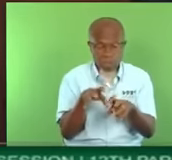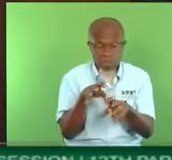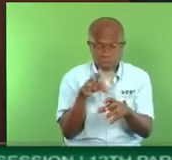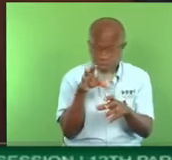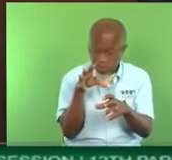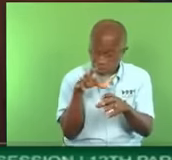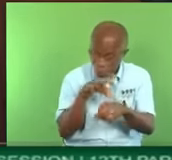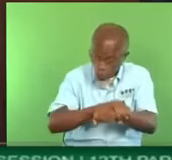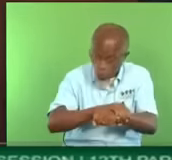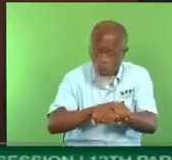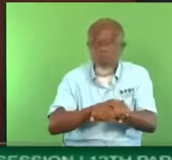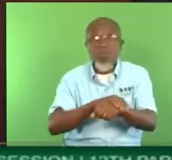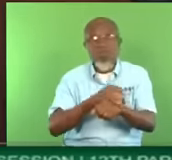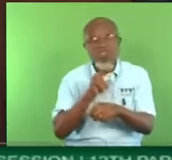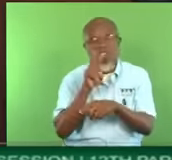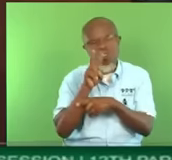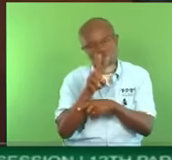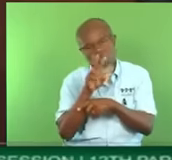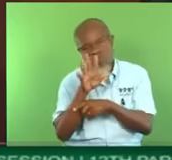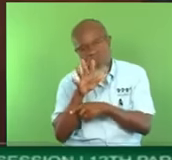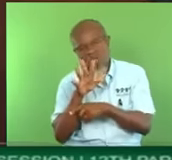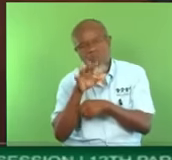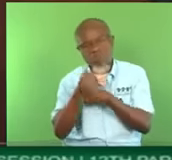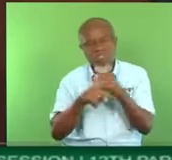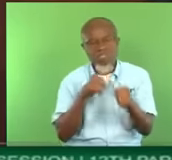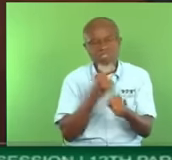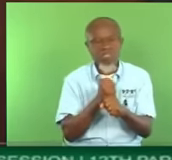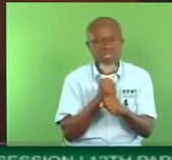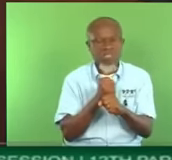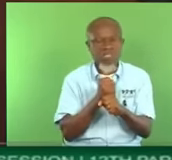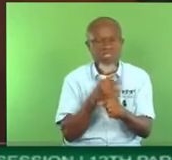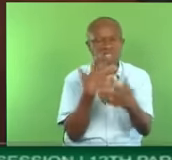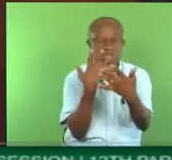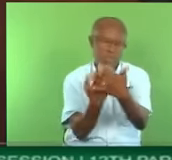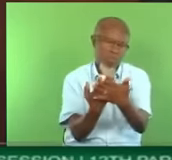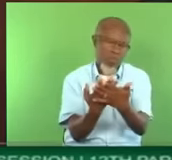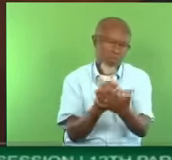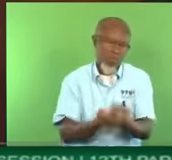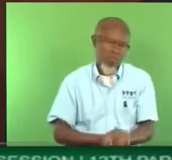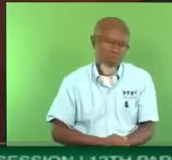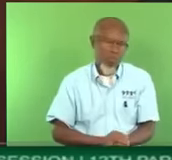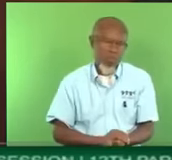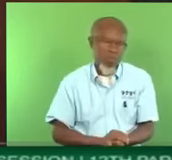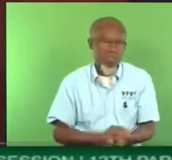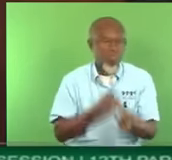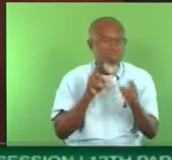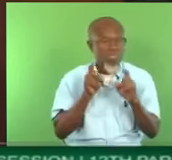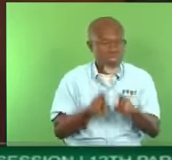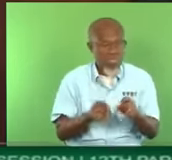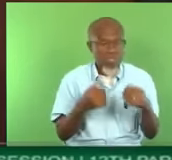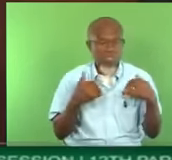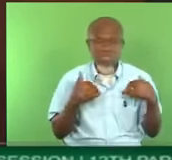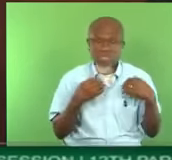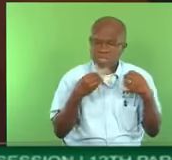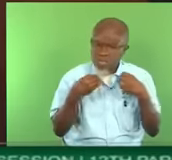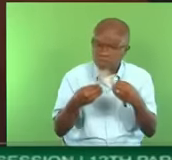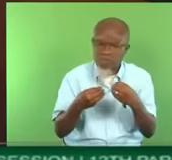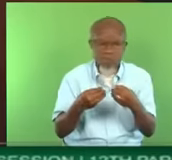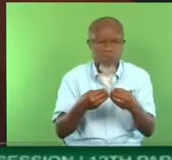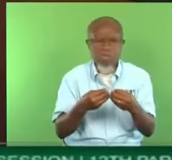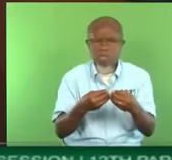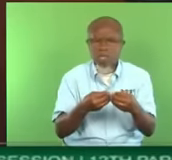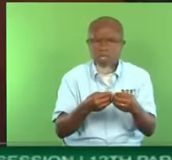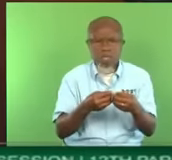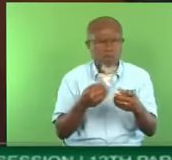penalty. A stiff sentence. to send the message. In a society, Madam Speaker, when a business person